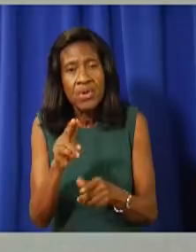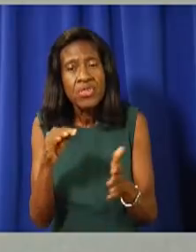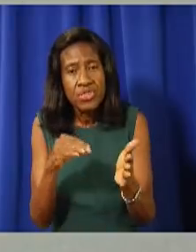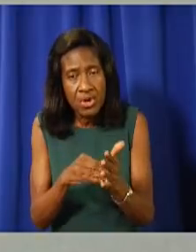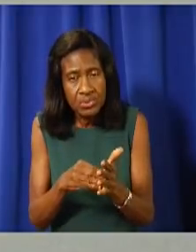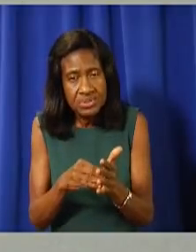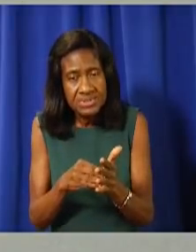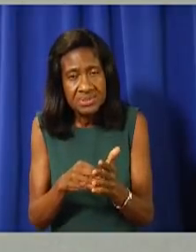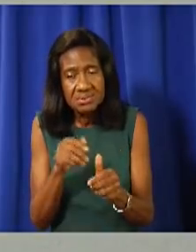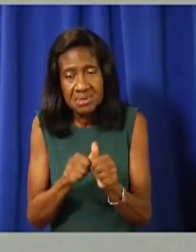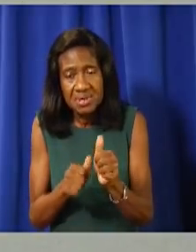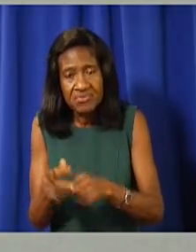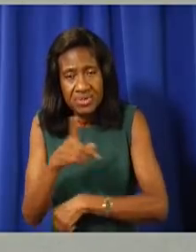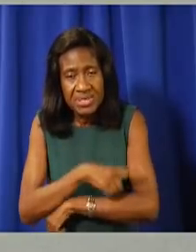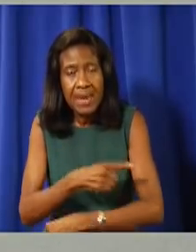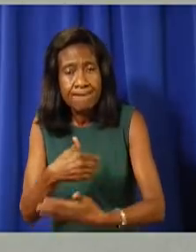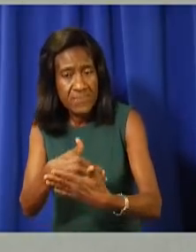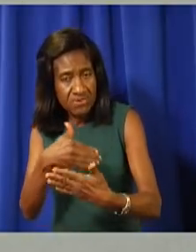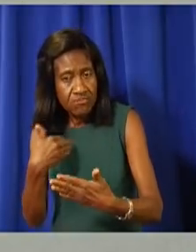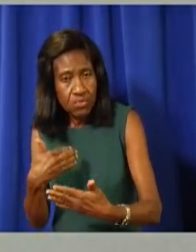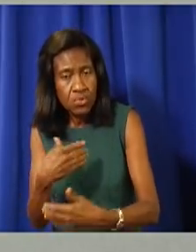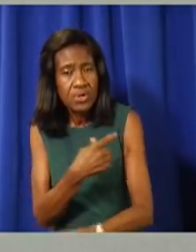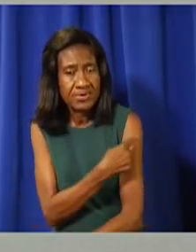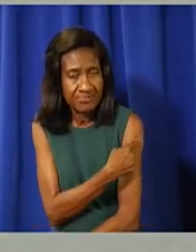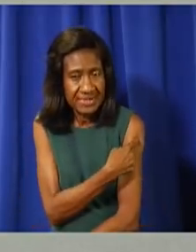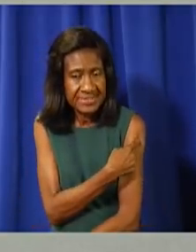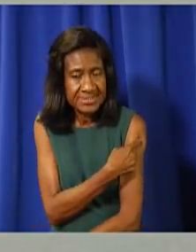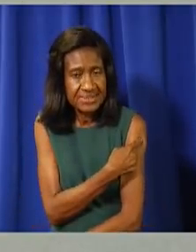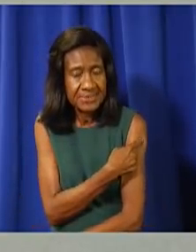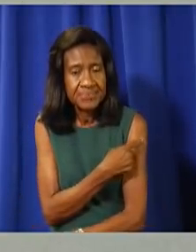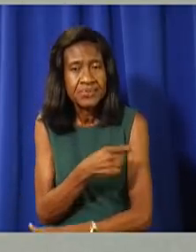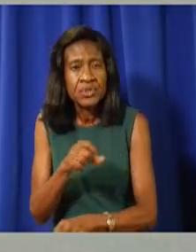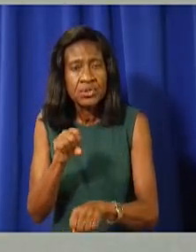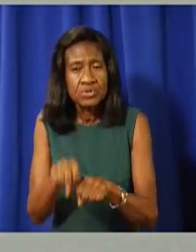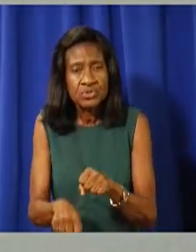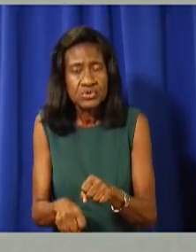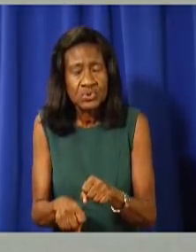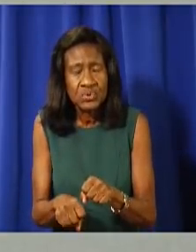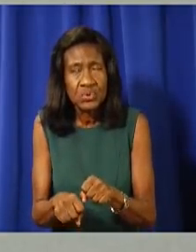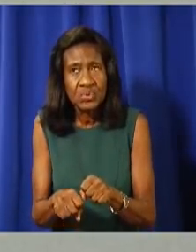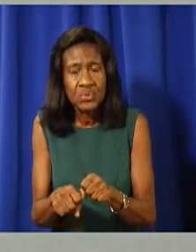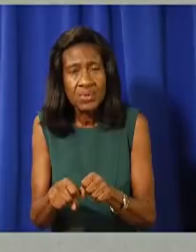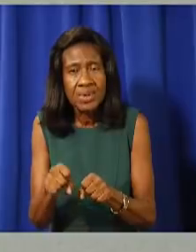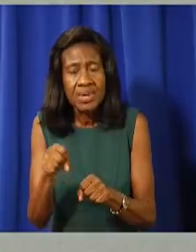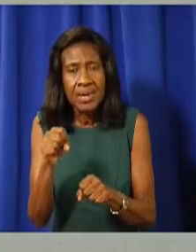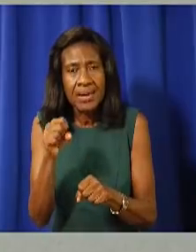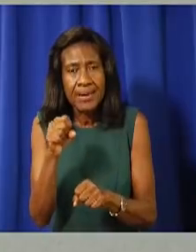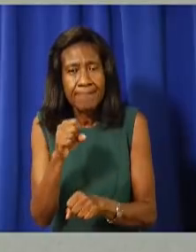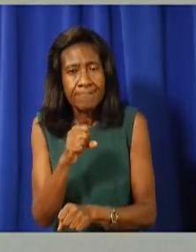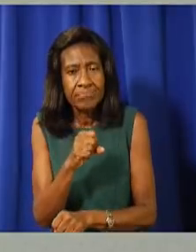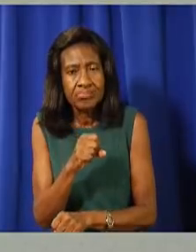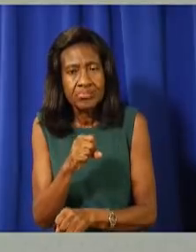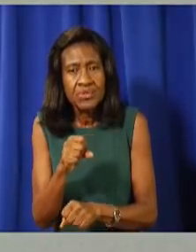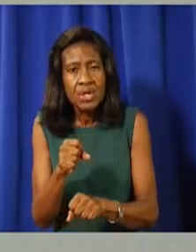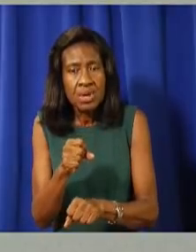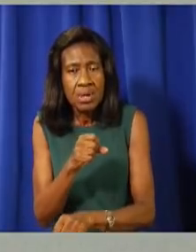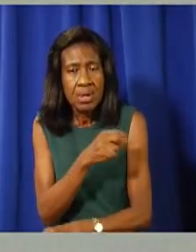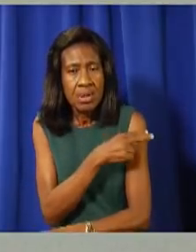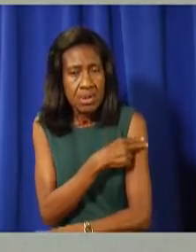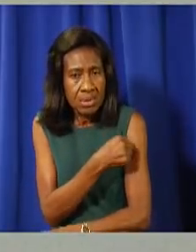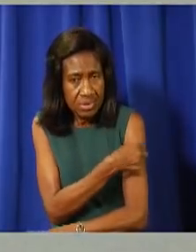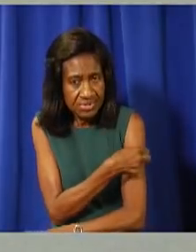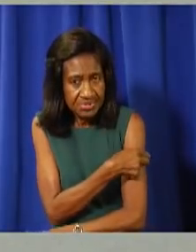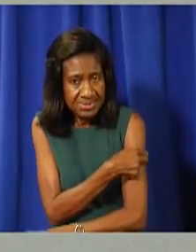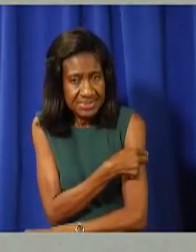from vaccines. So the link between cases and hospitalization and death does seem to be broken in the UK.